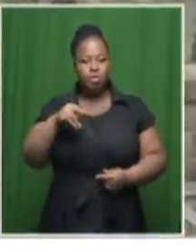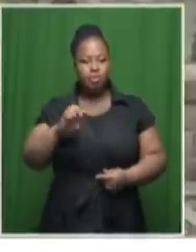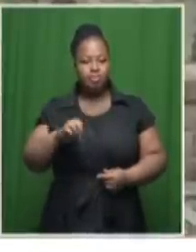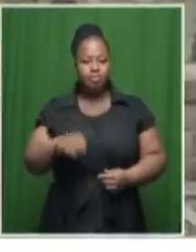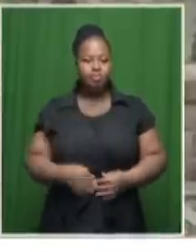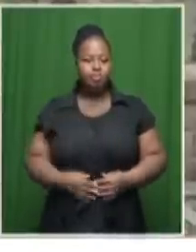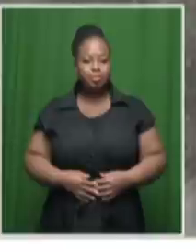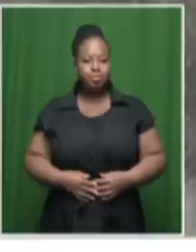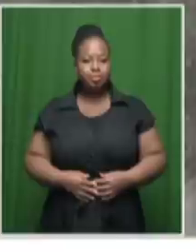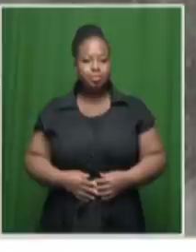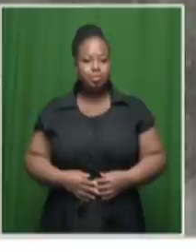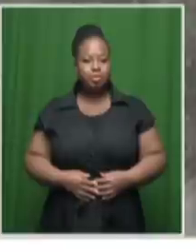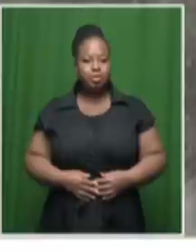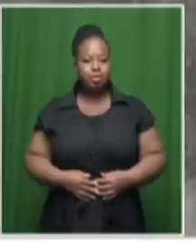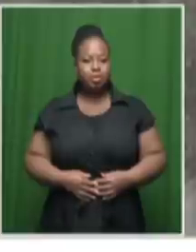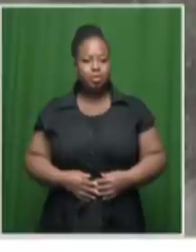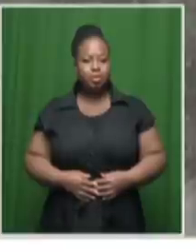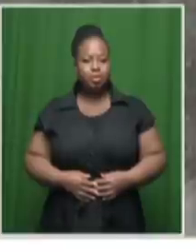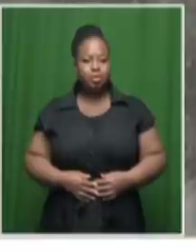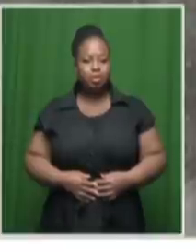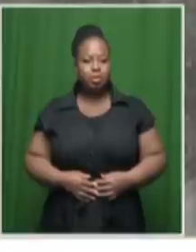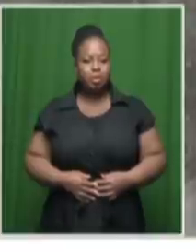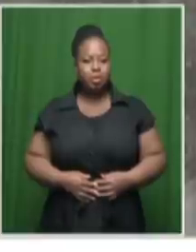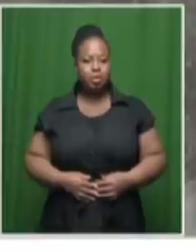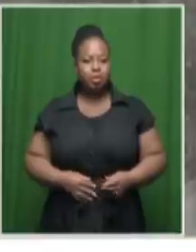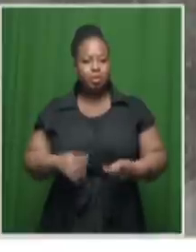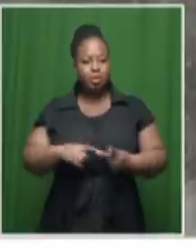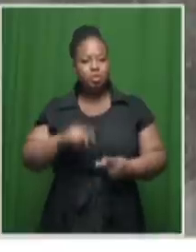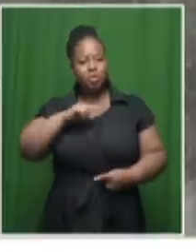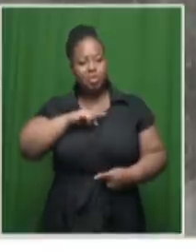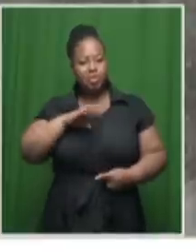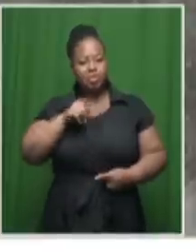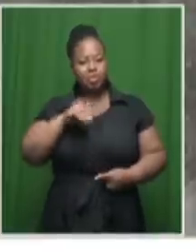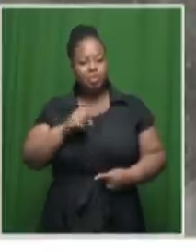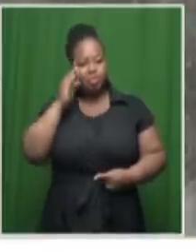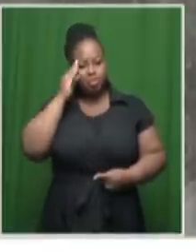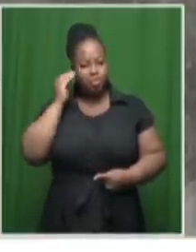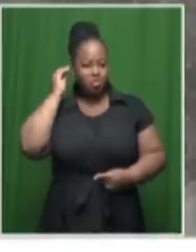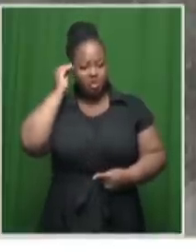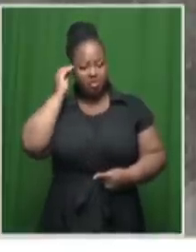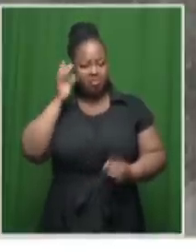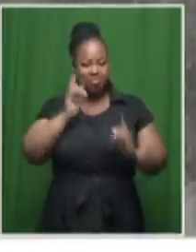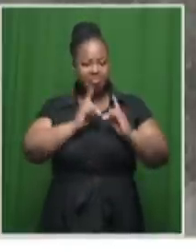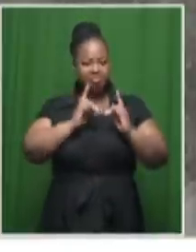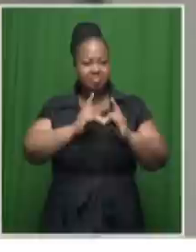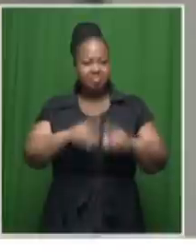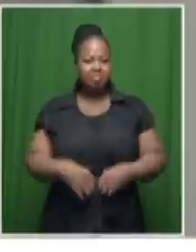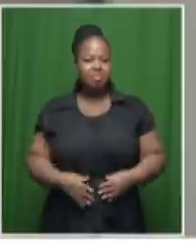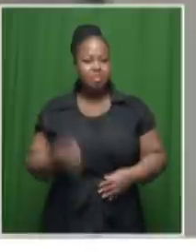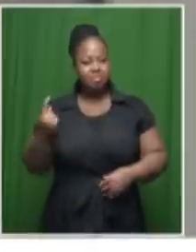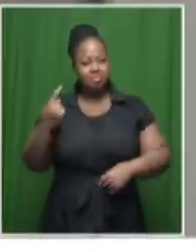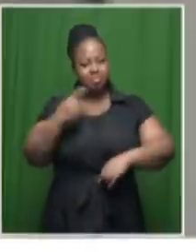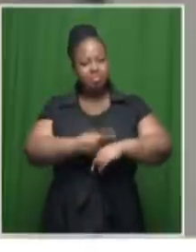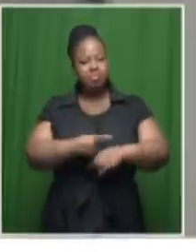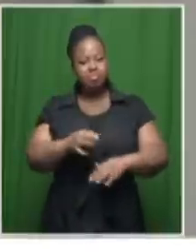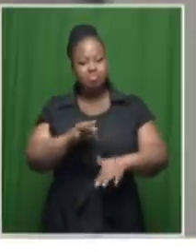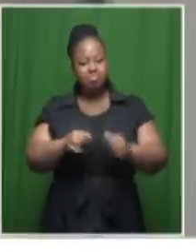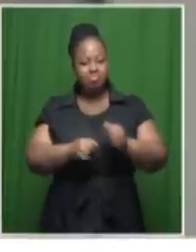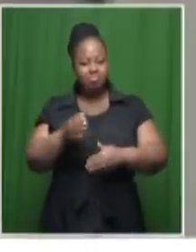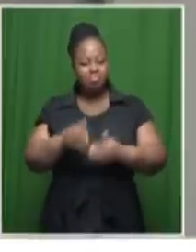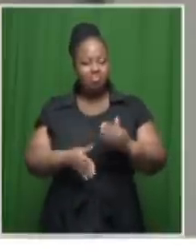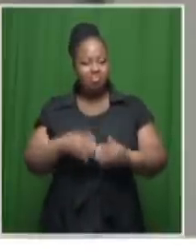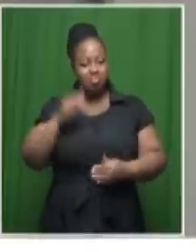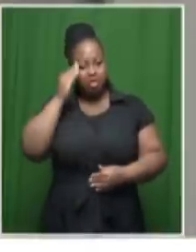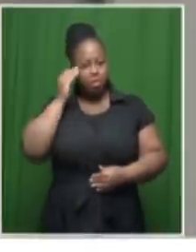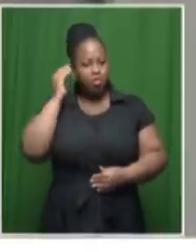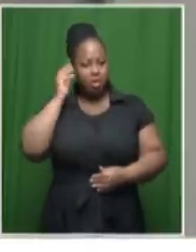and then at the Bishow Massacre memorial next to the stadium. The day will be concluded with a